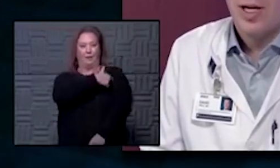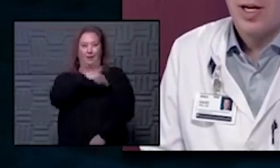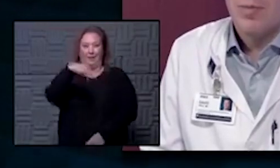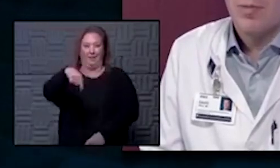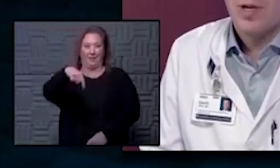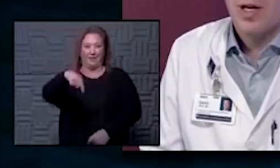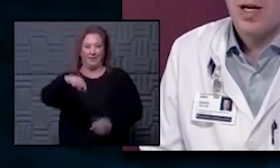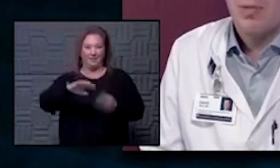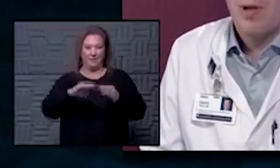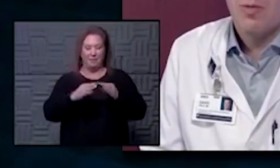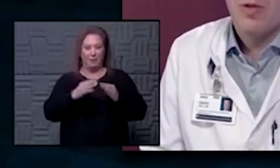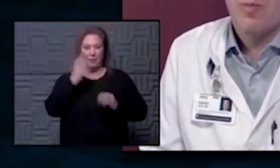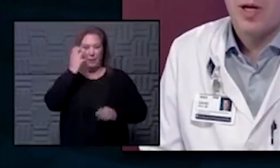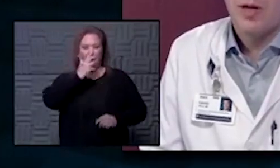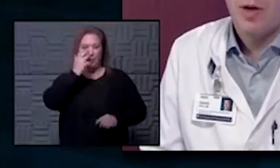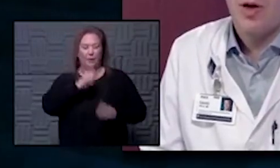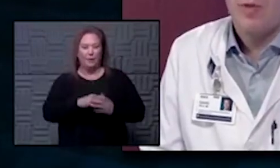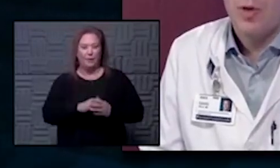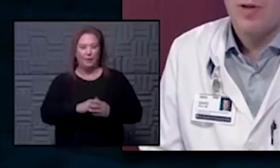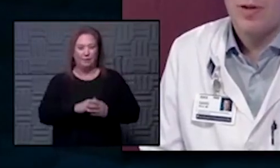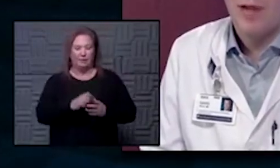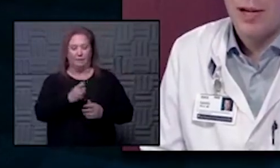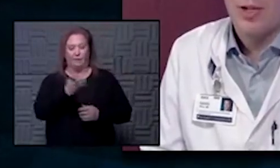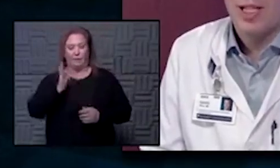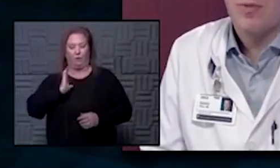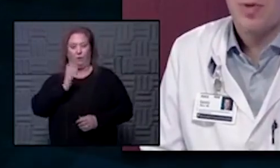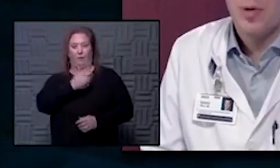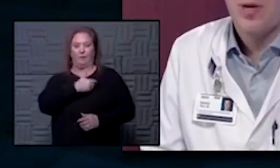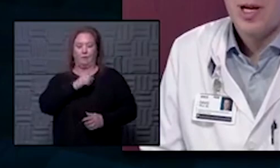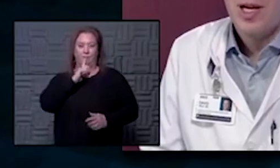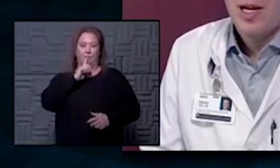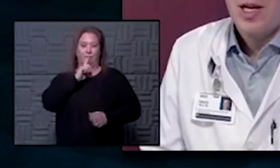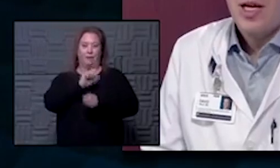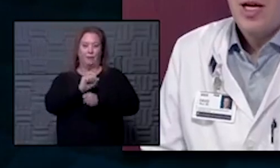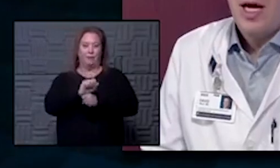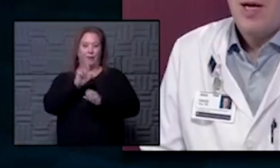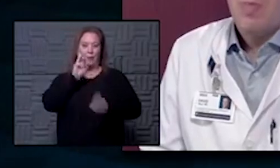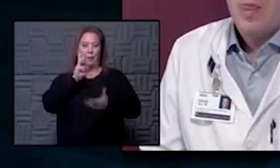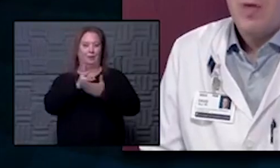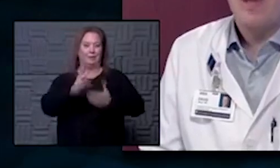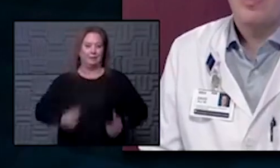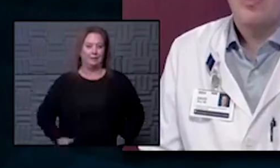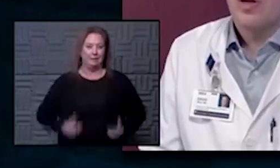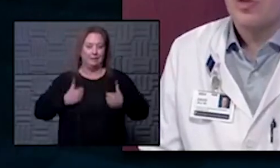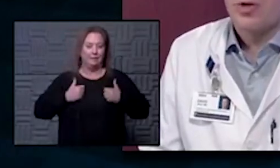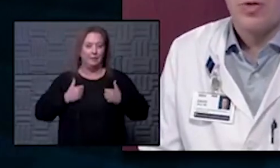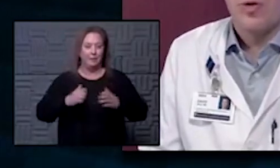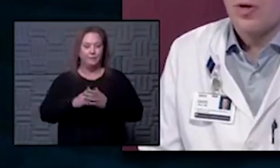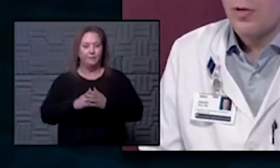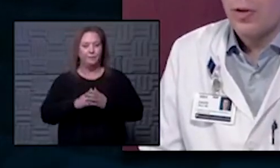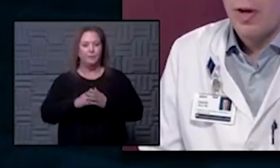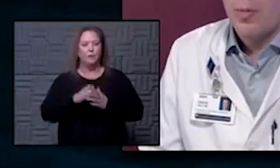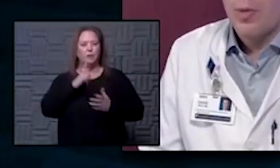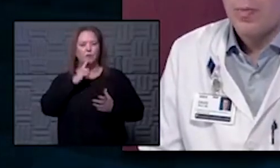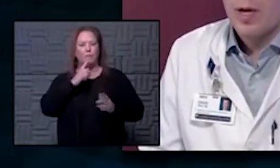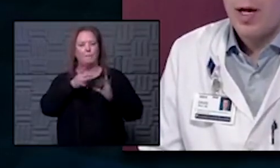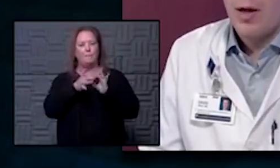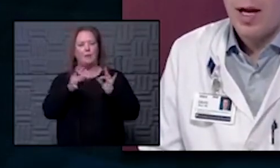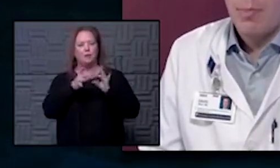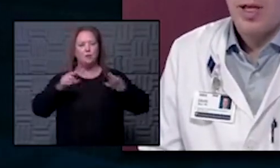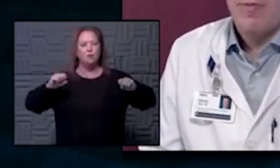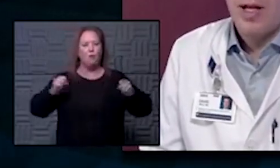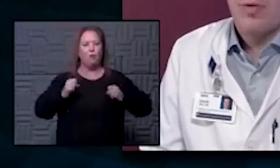scale um probably something very few of us have actually lived through um you mentioned ultra cold storage for example